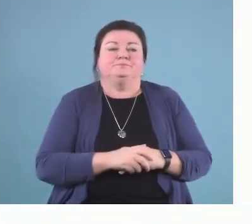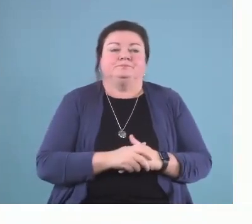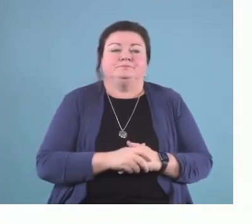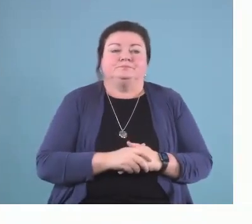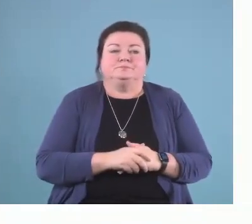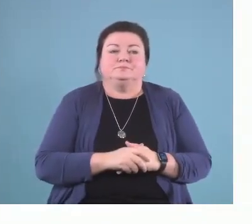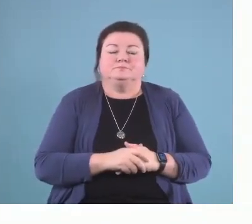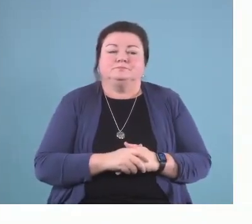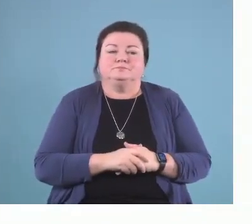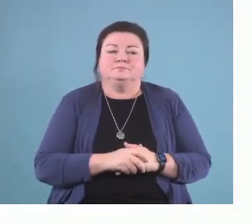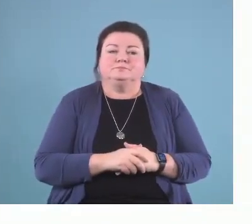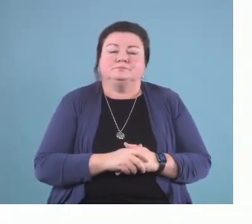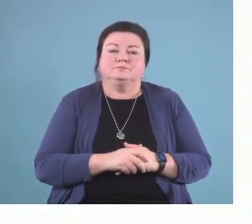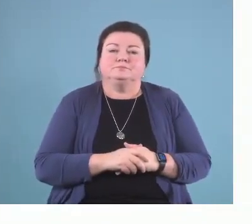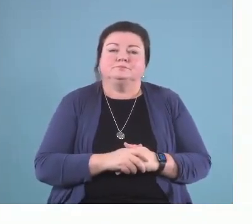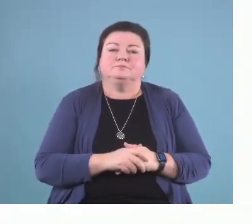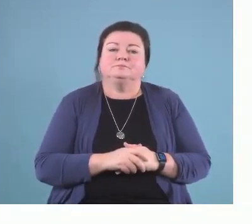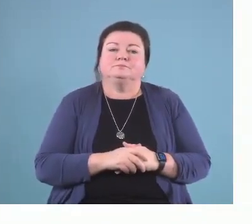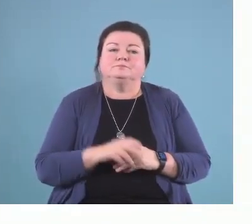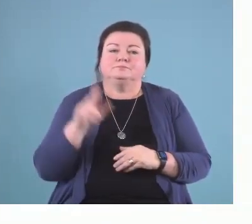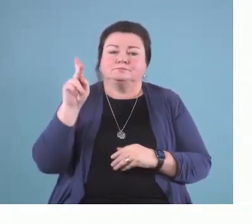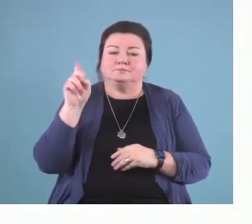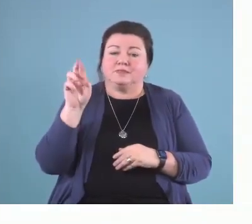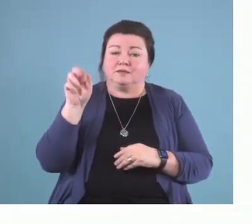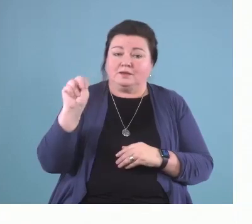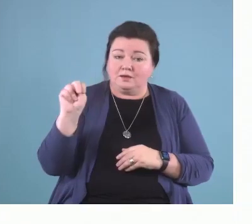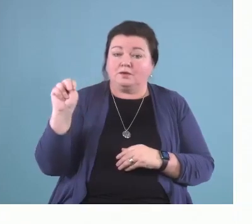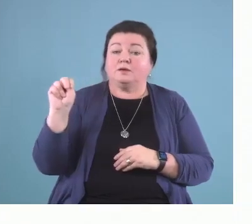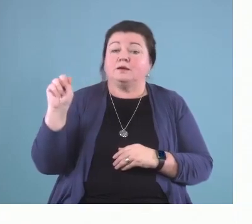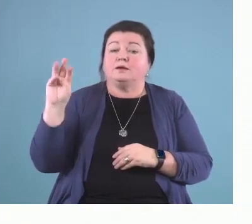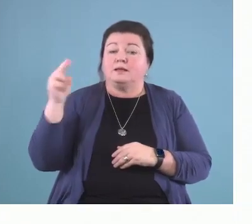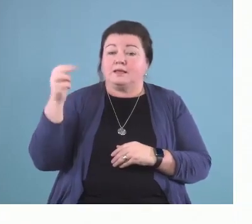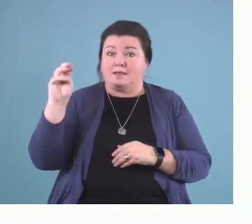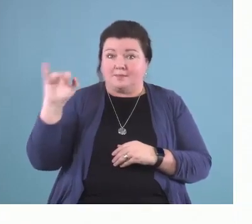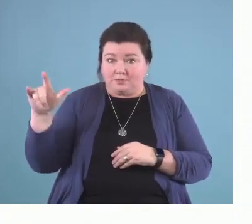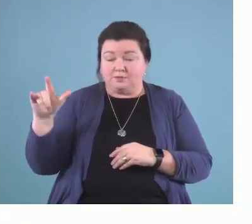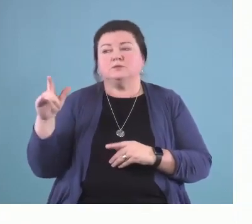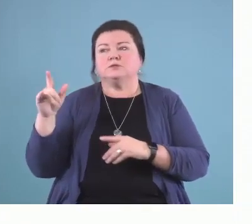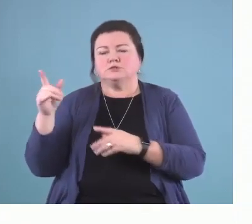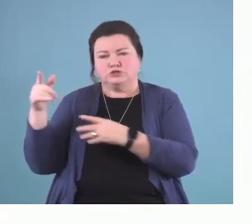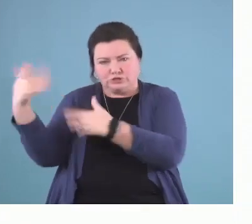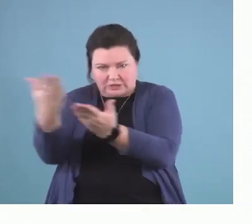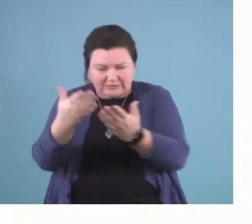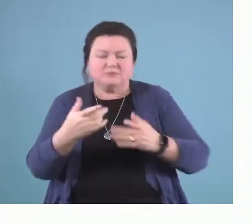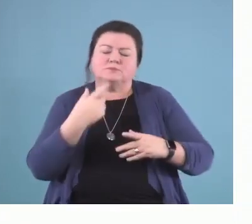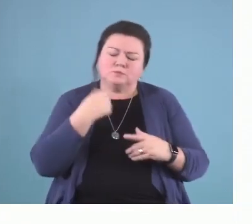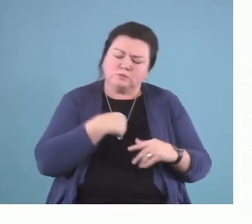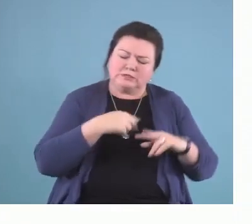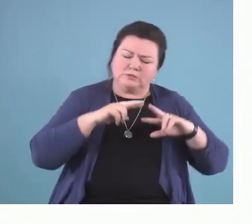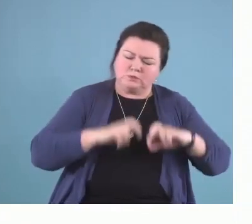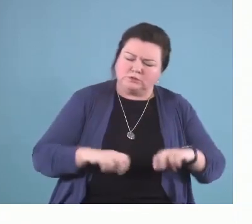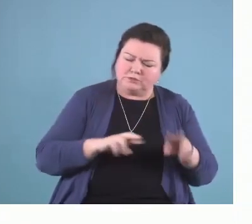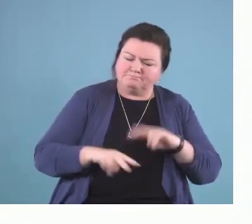So, again, Karen Wally Hamill at UBC suggests we query ourselves. Do their circumstances